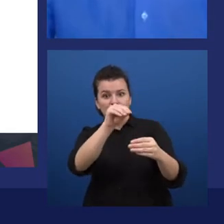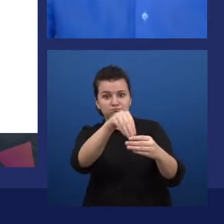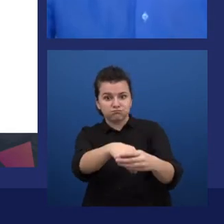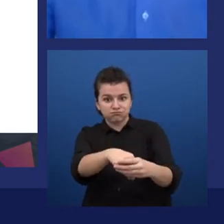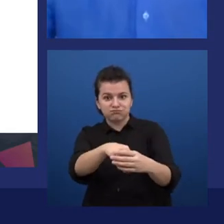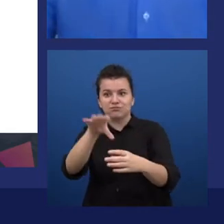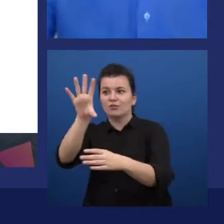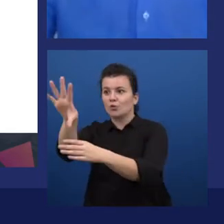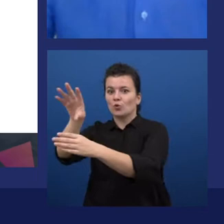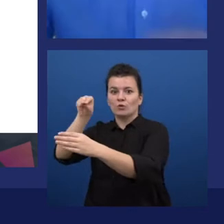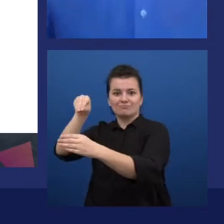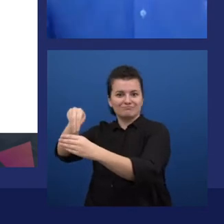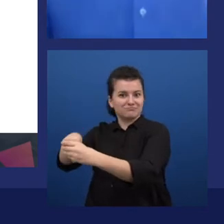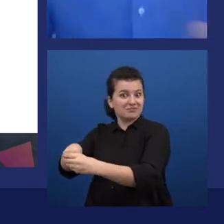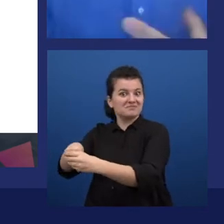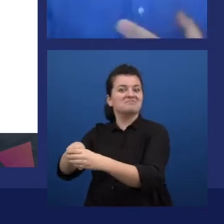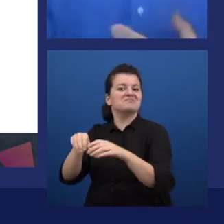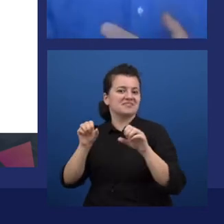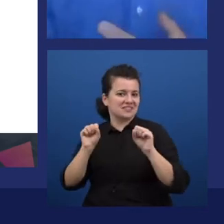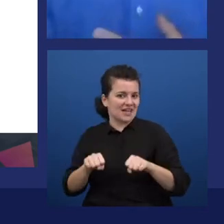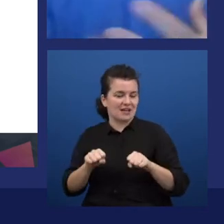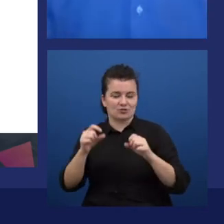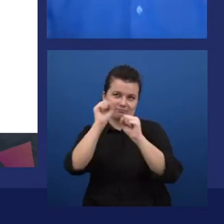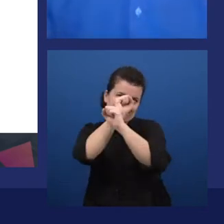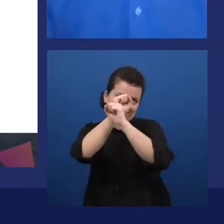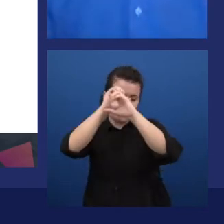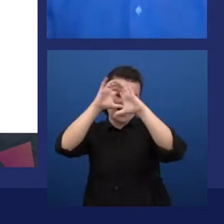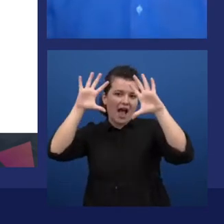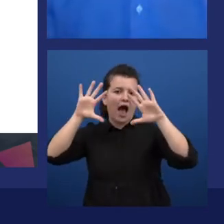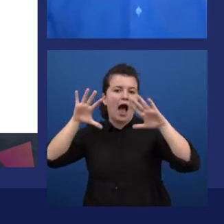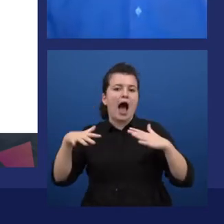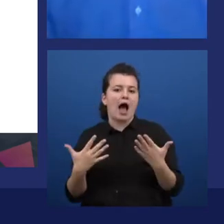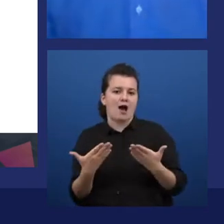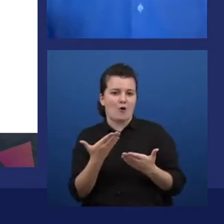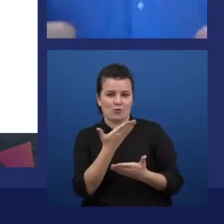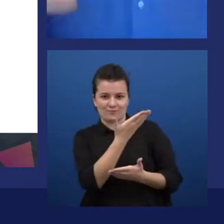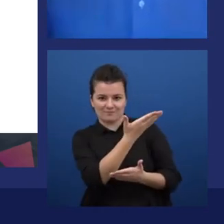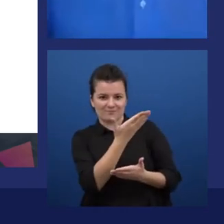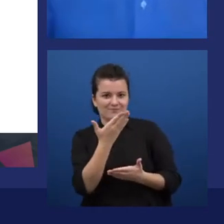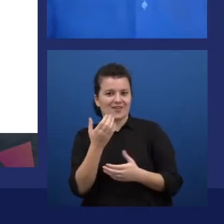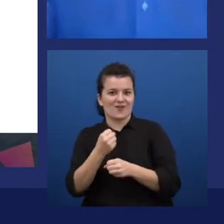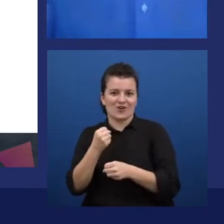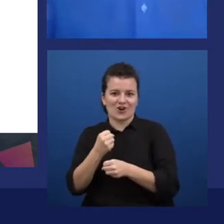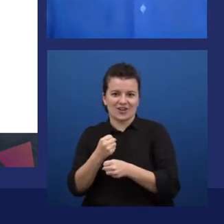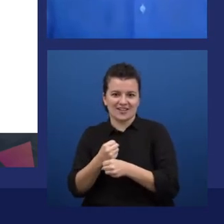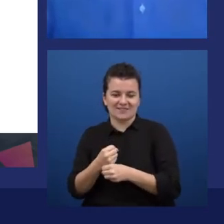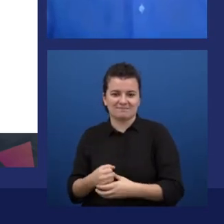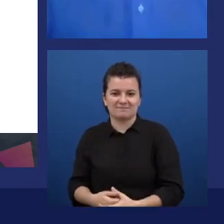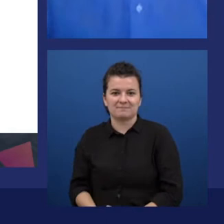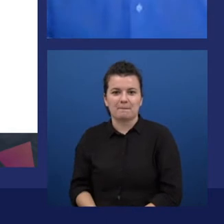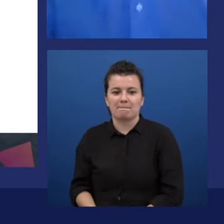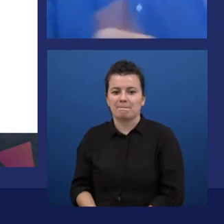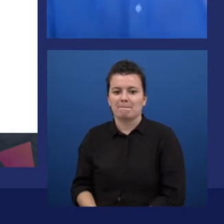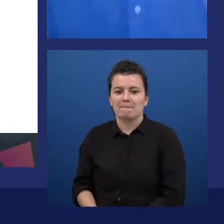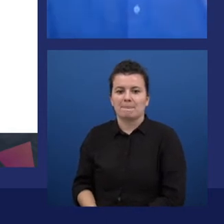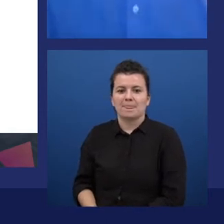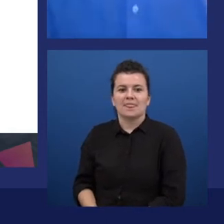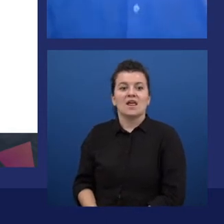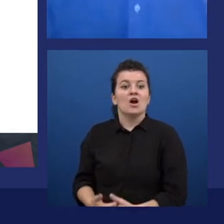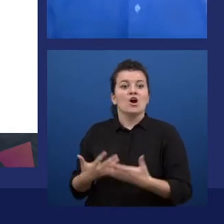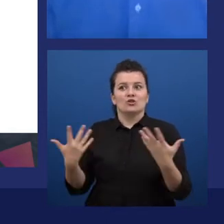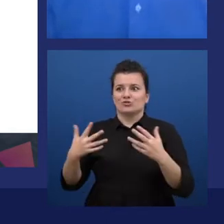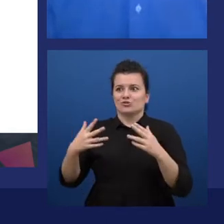now to start building this application. An application that identifies the world around you